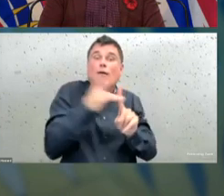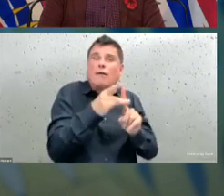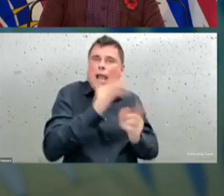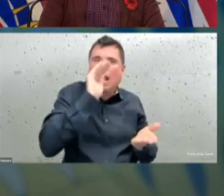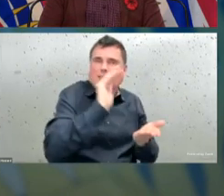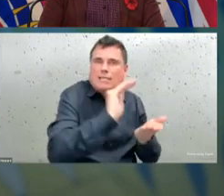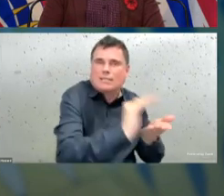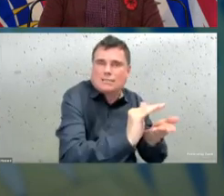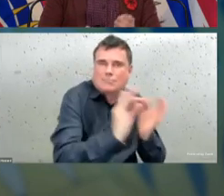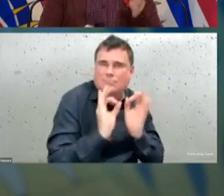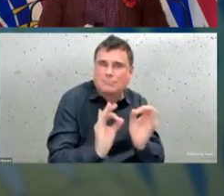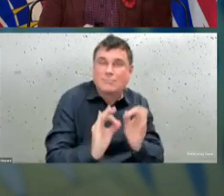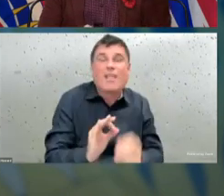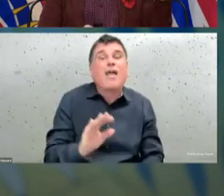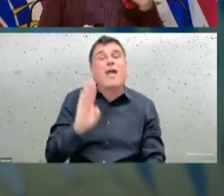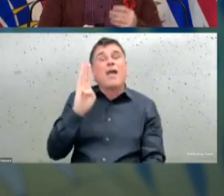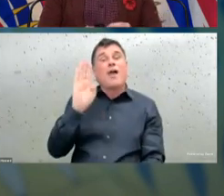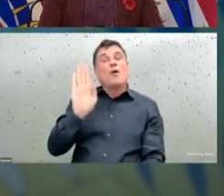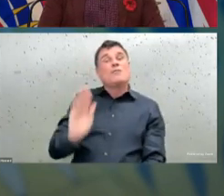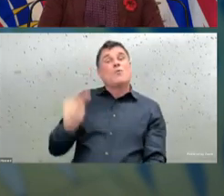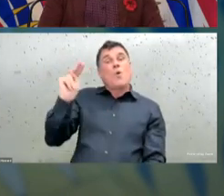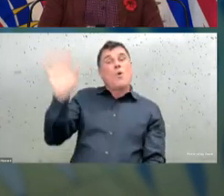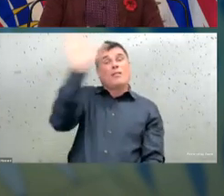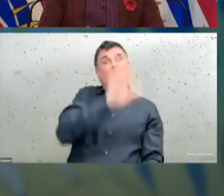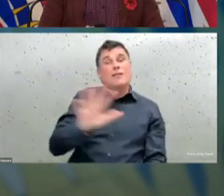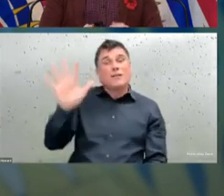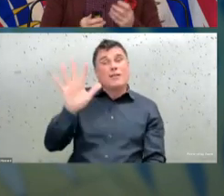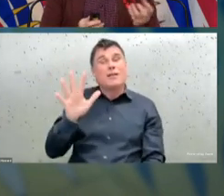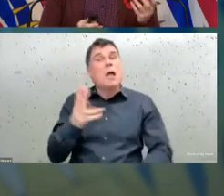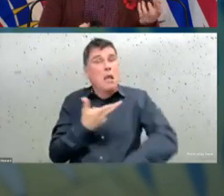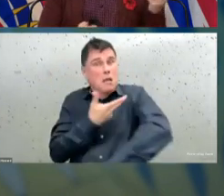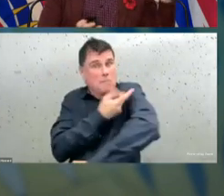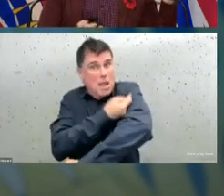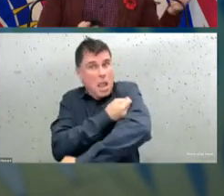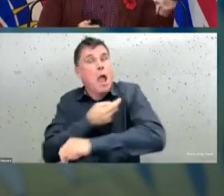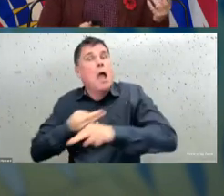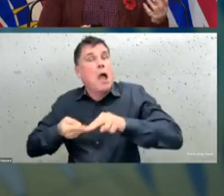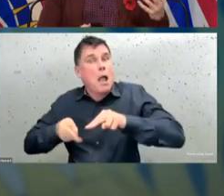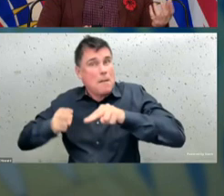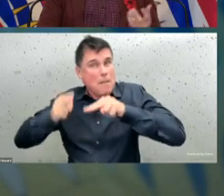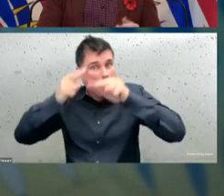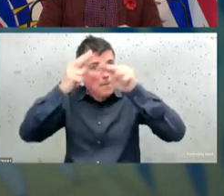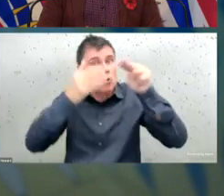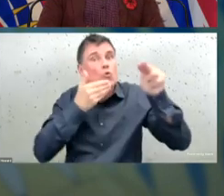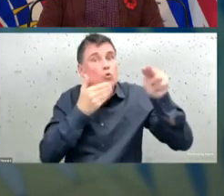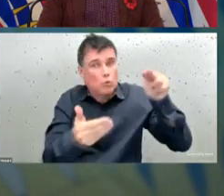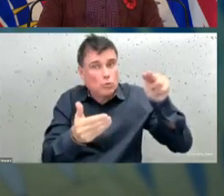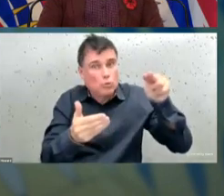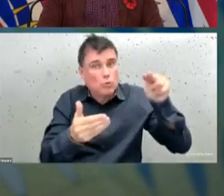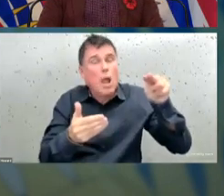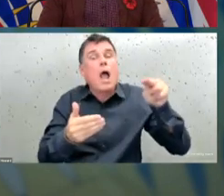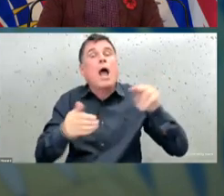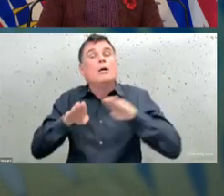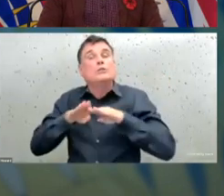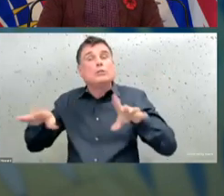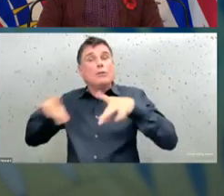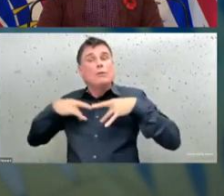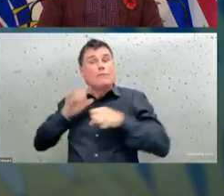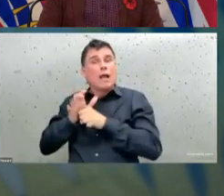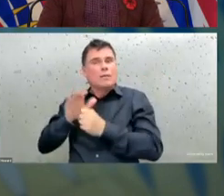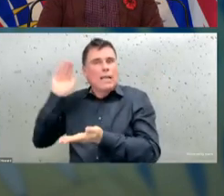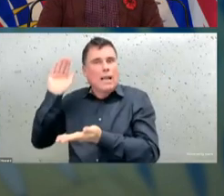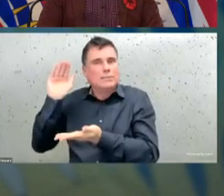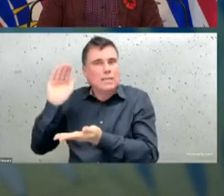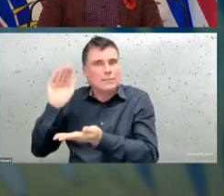up. But it still shows us that the impact is much more felt in communities where vaccination rates are lower.